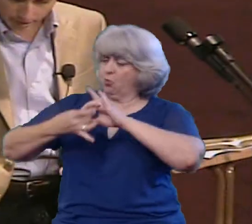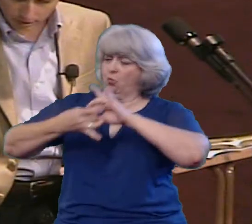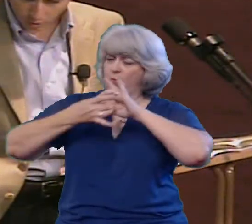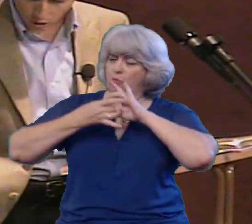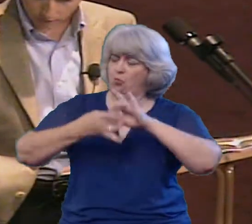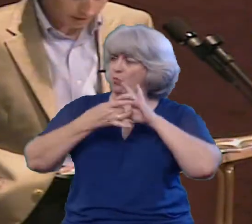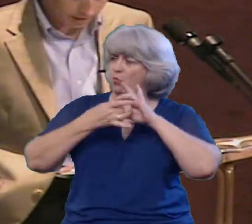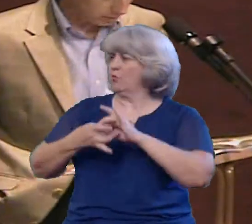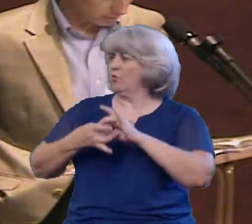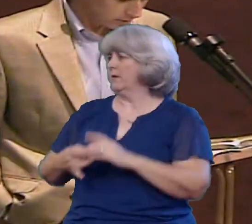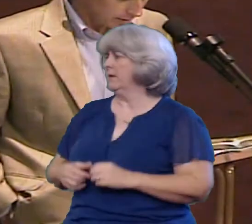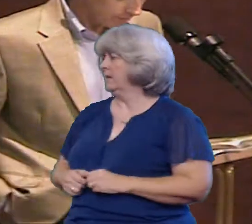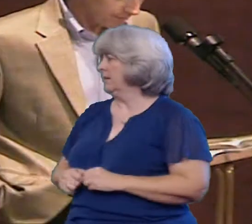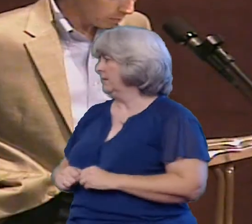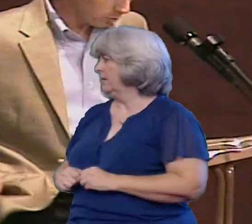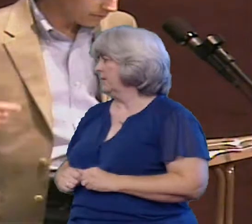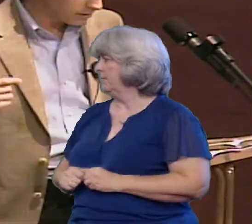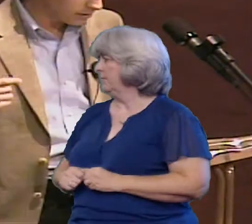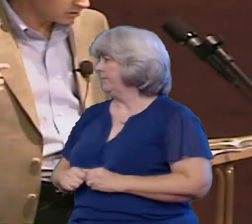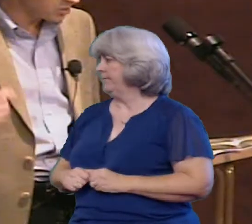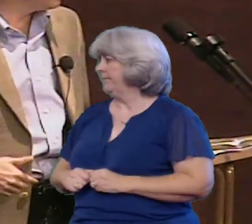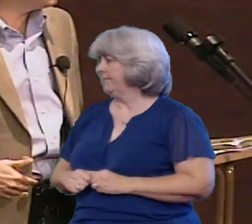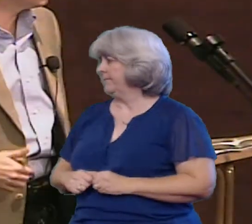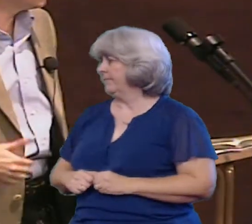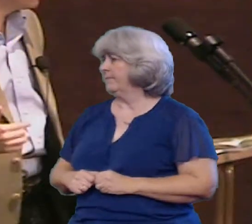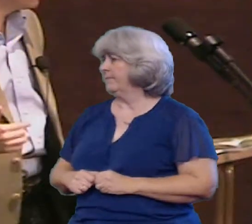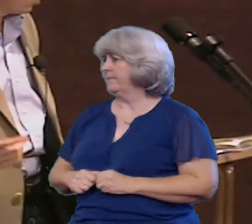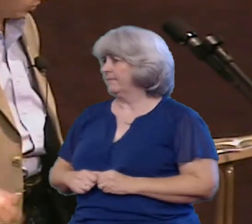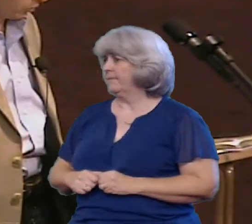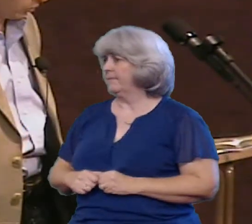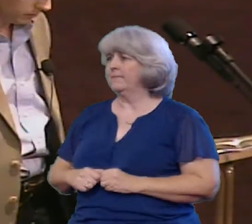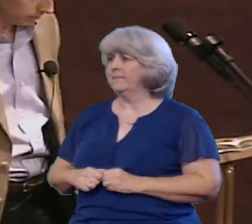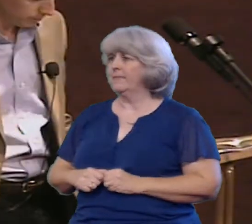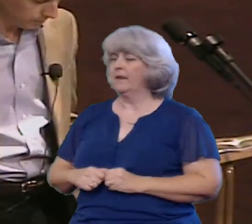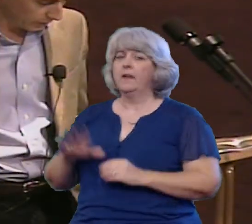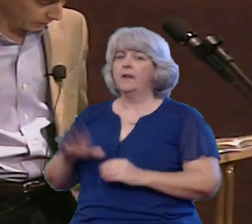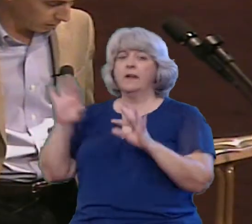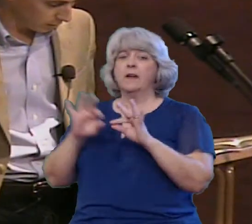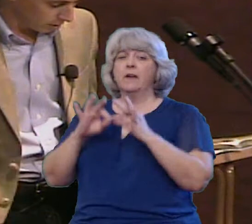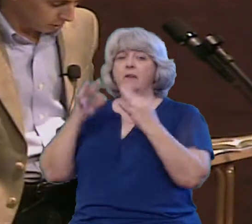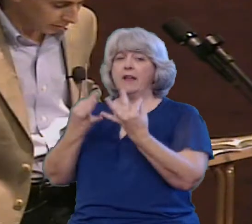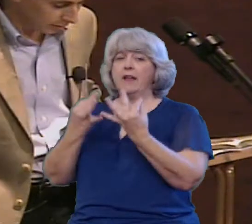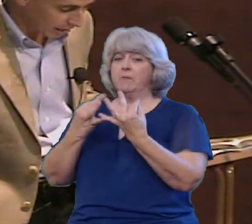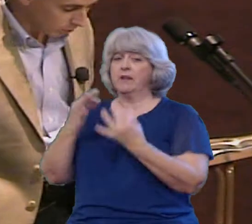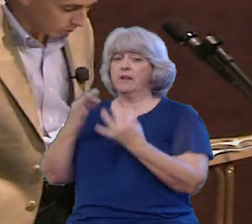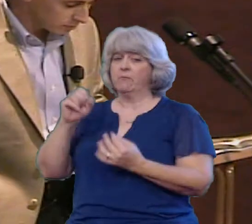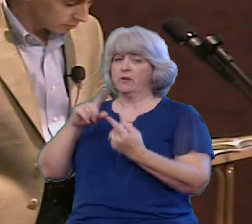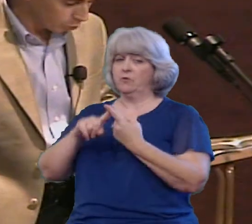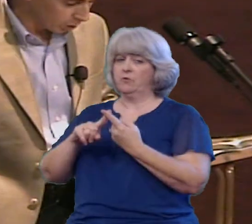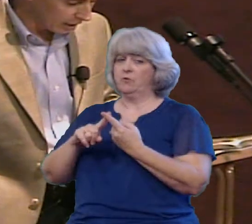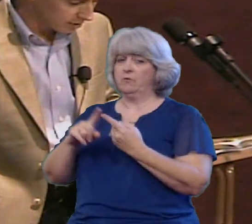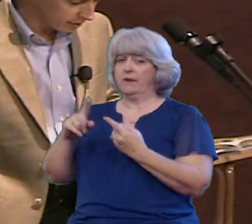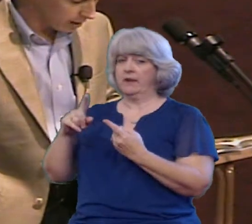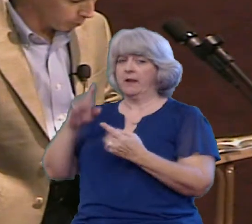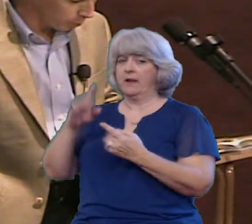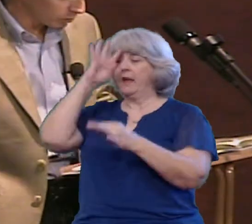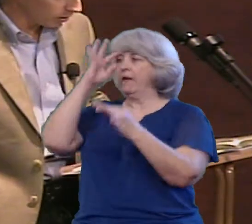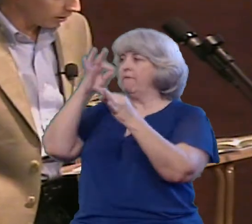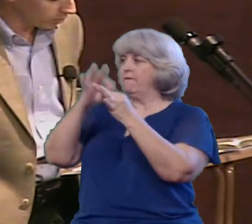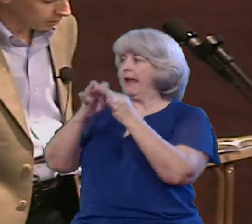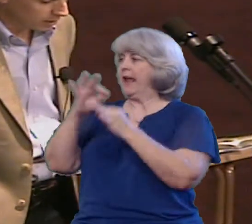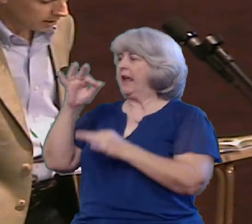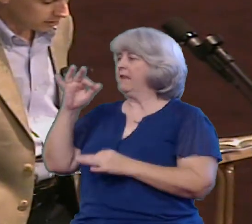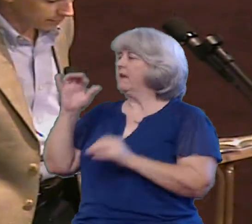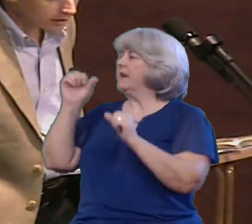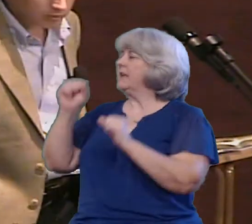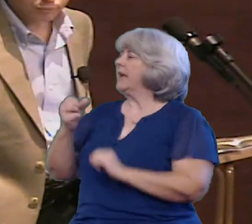The second part of that Is families' faith is seen And not just heard You see, families realize that they can push one